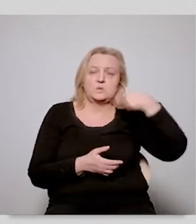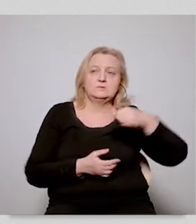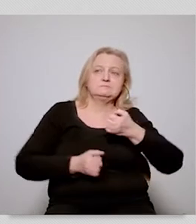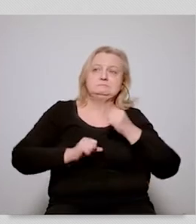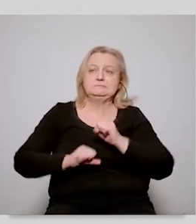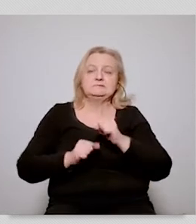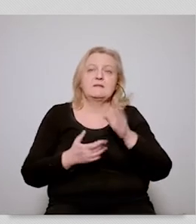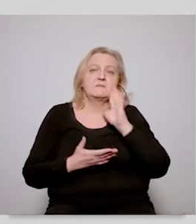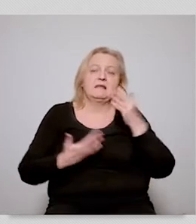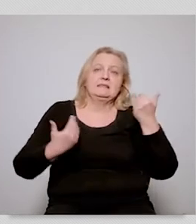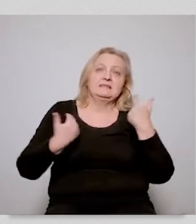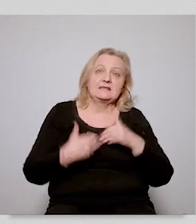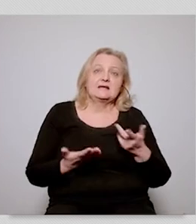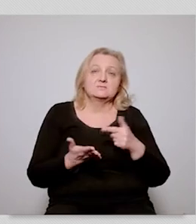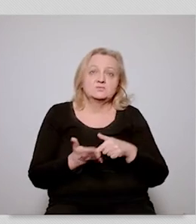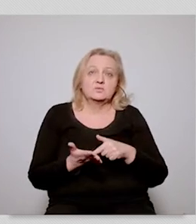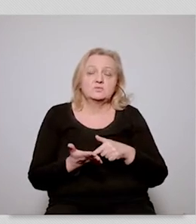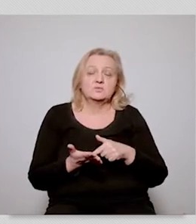resistance against